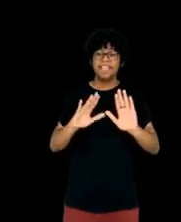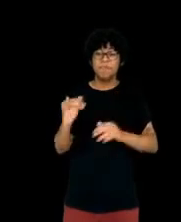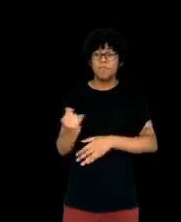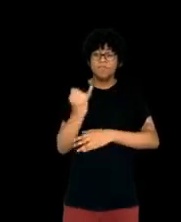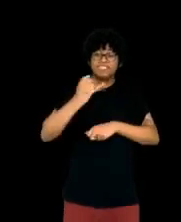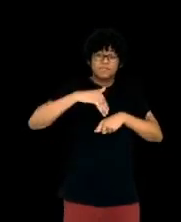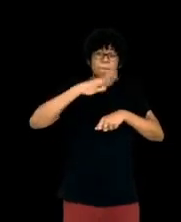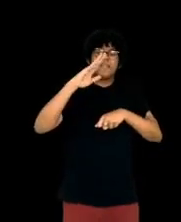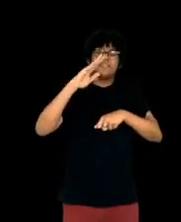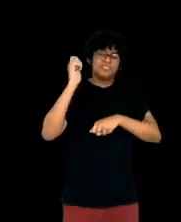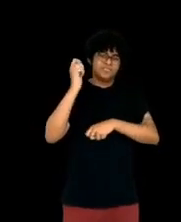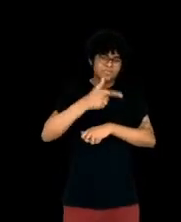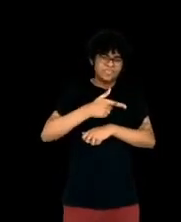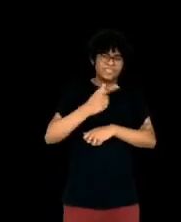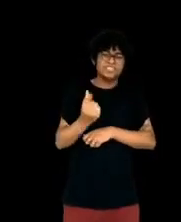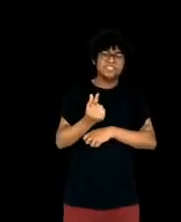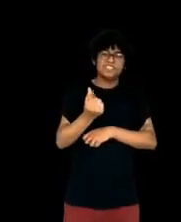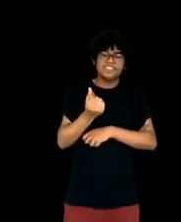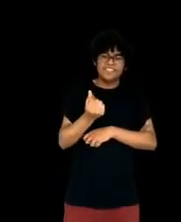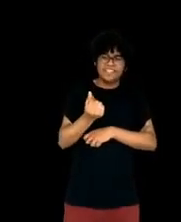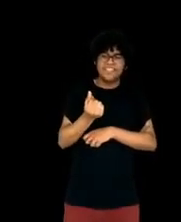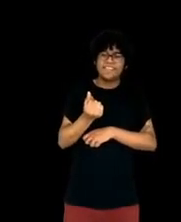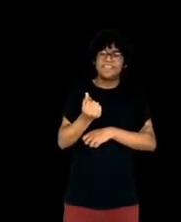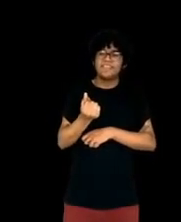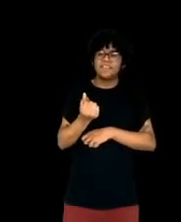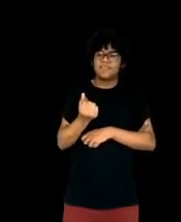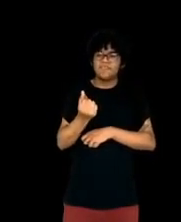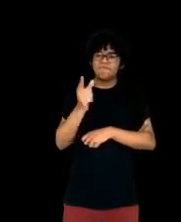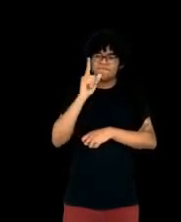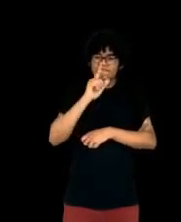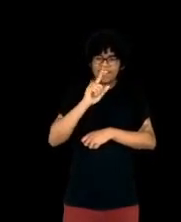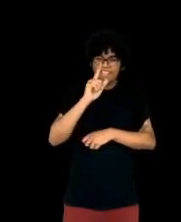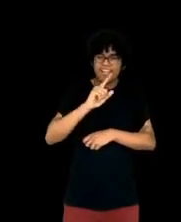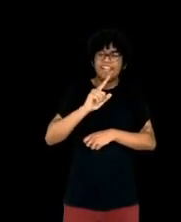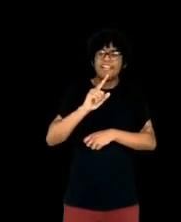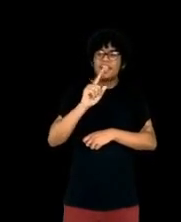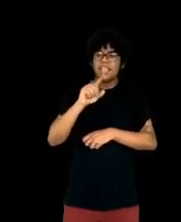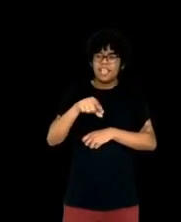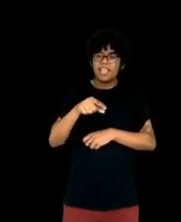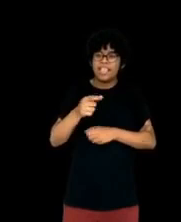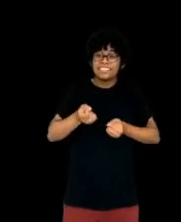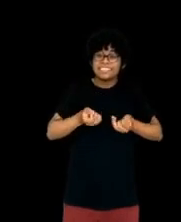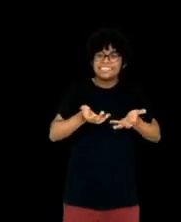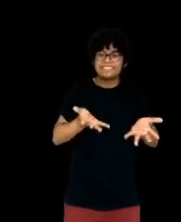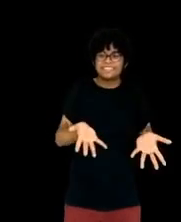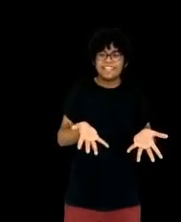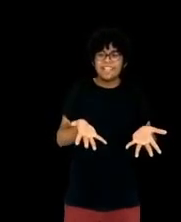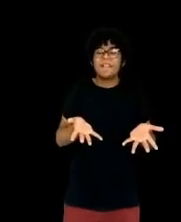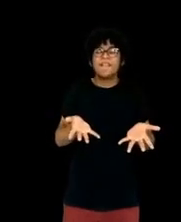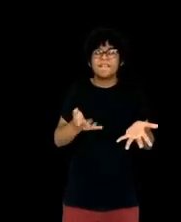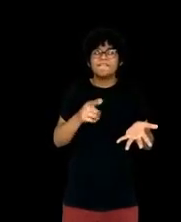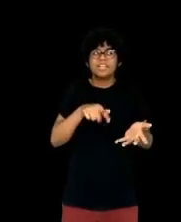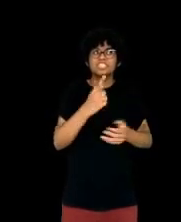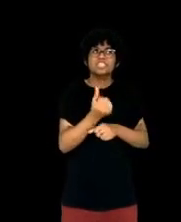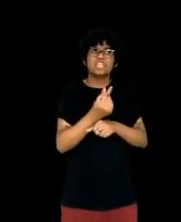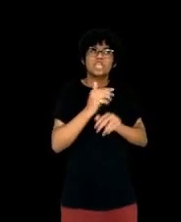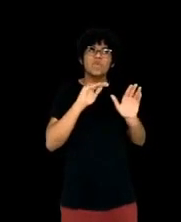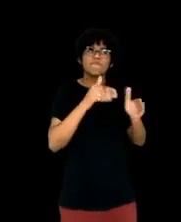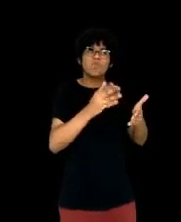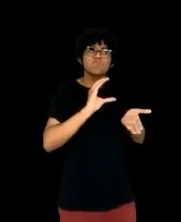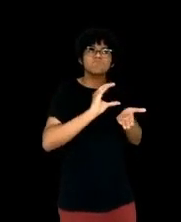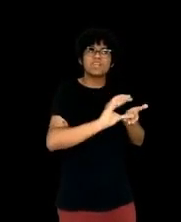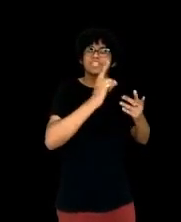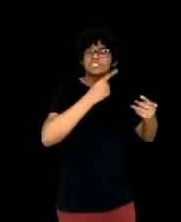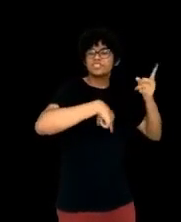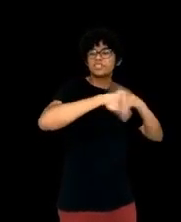money wasted on failures and frauds is the money spent on success. I had a job many years